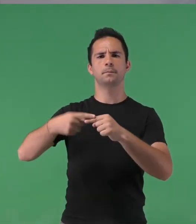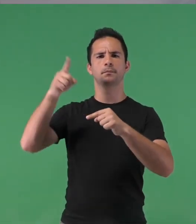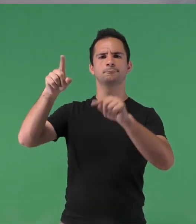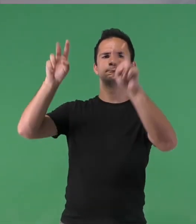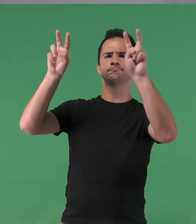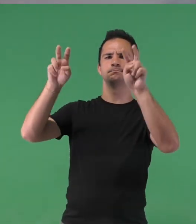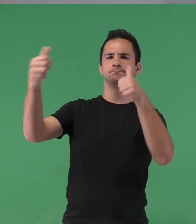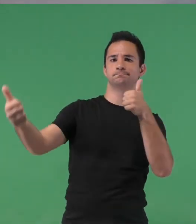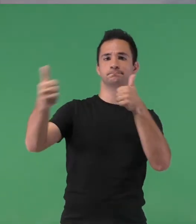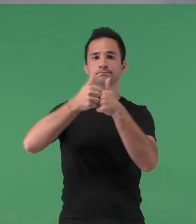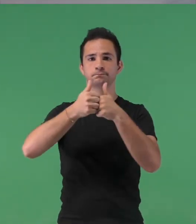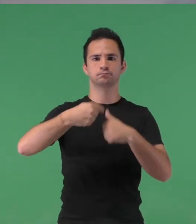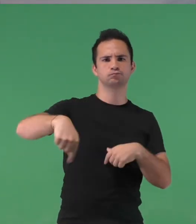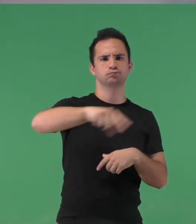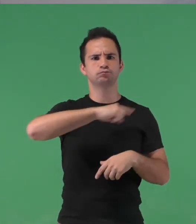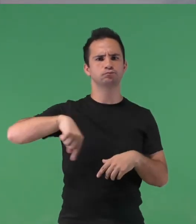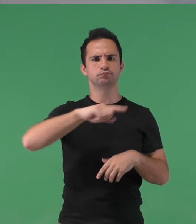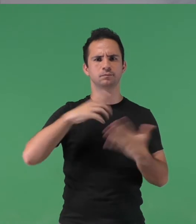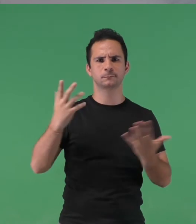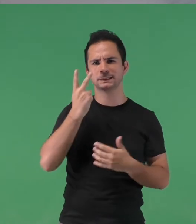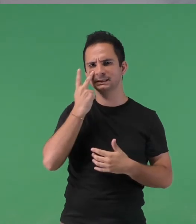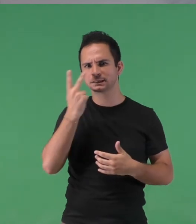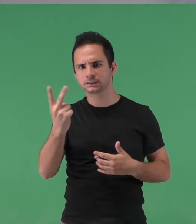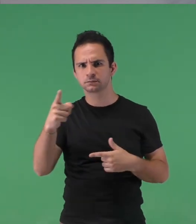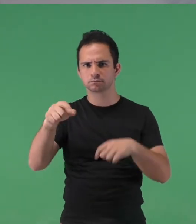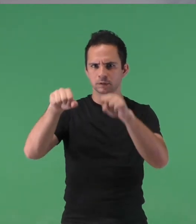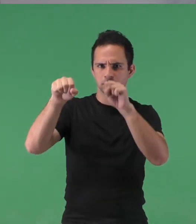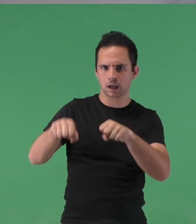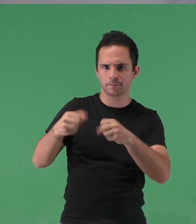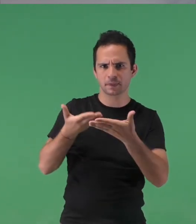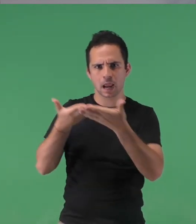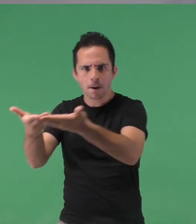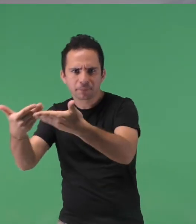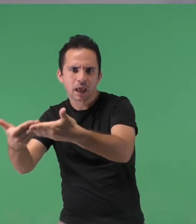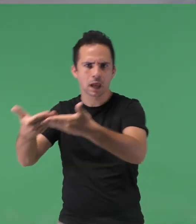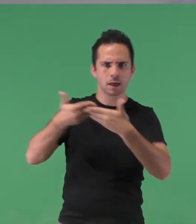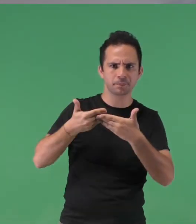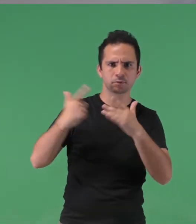when it comes to partnerships we make sure to see how we can help each other grow and achieve mutual goals